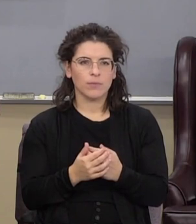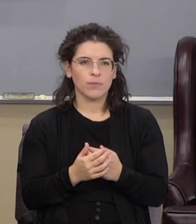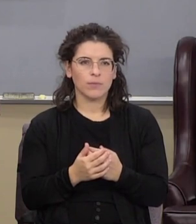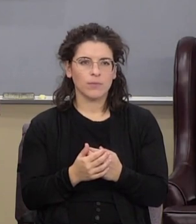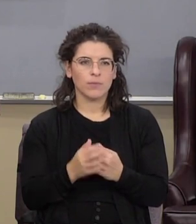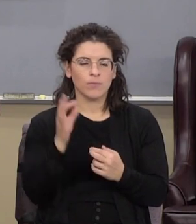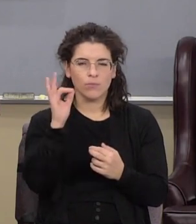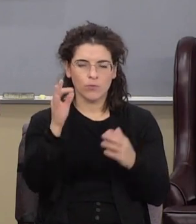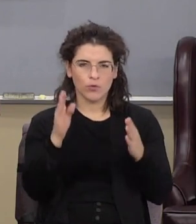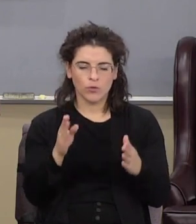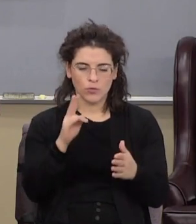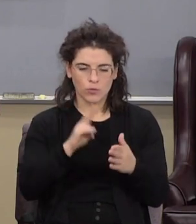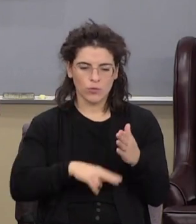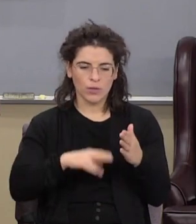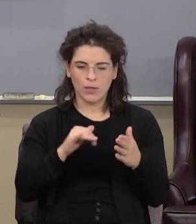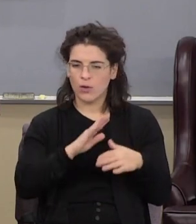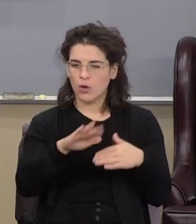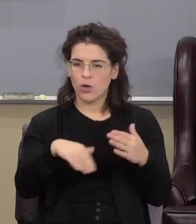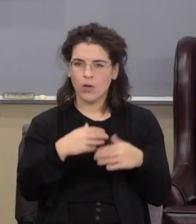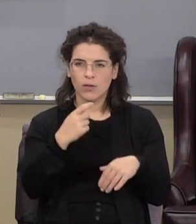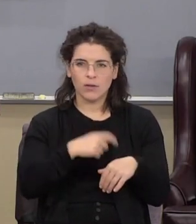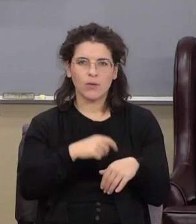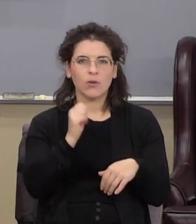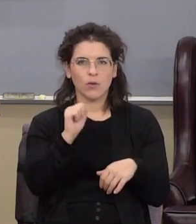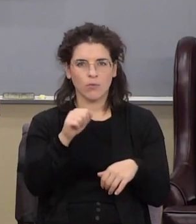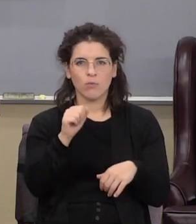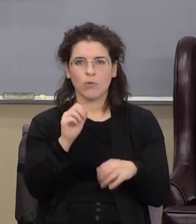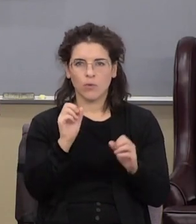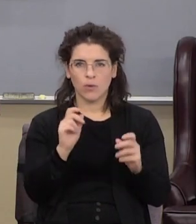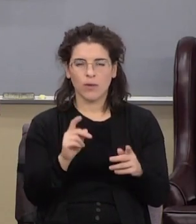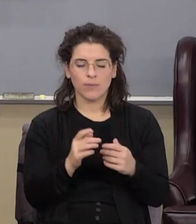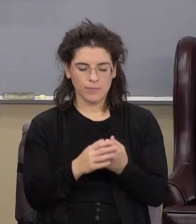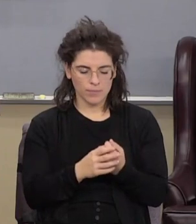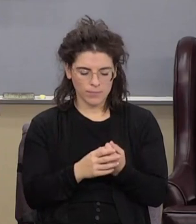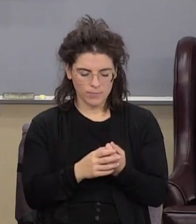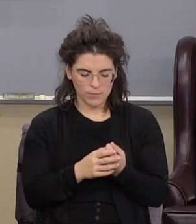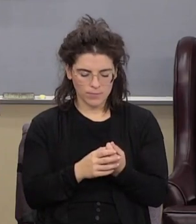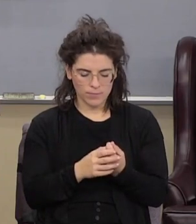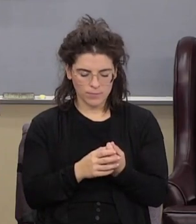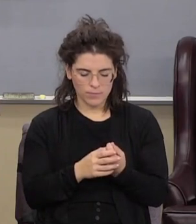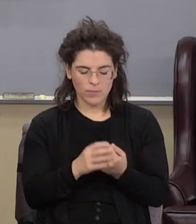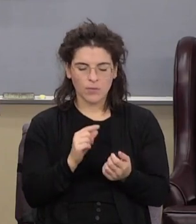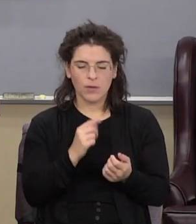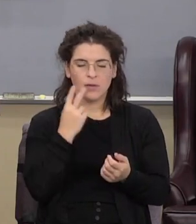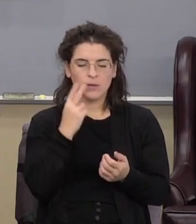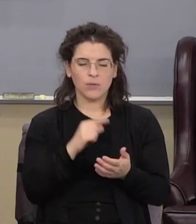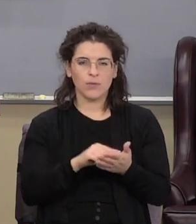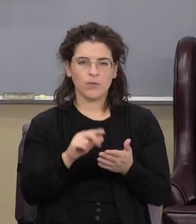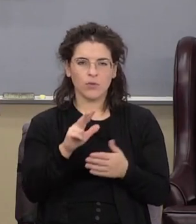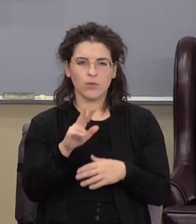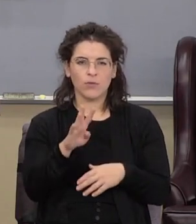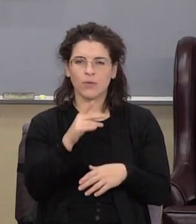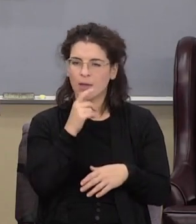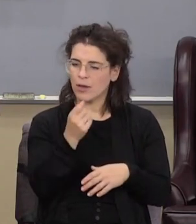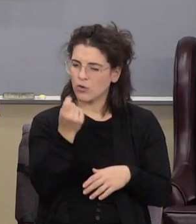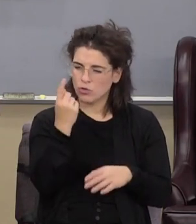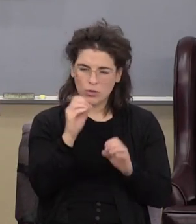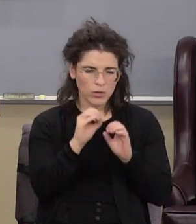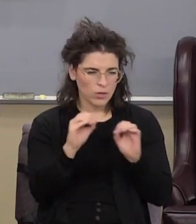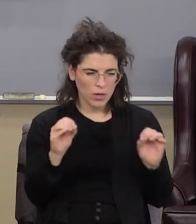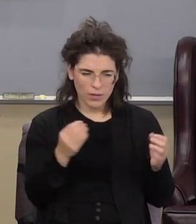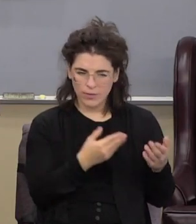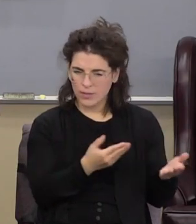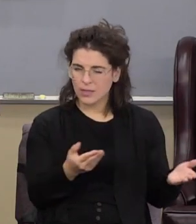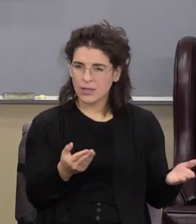preachers read that passage like that all the time and you just sit there and go see what verse 34 says they understood none of these things